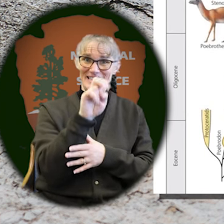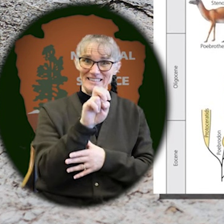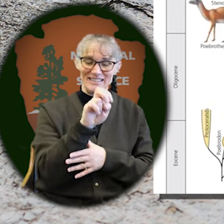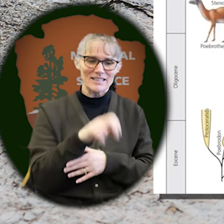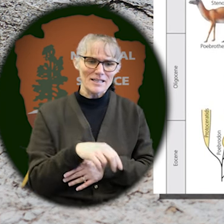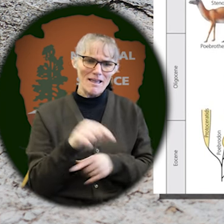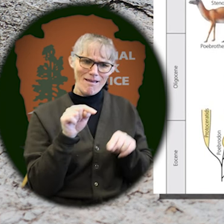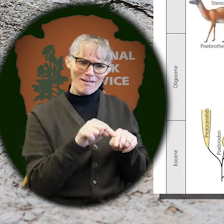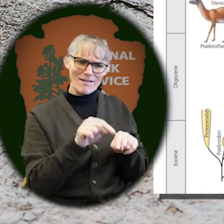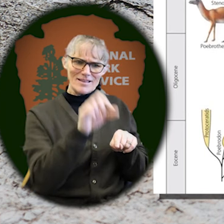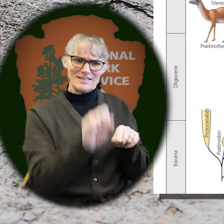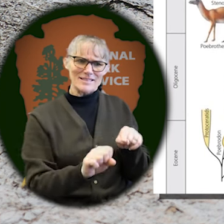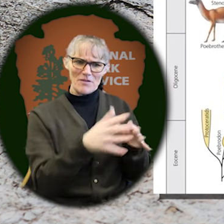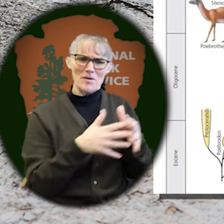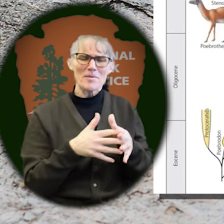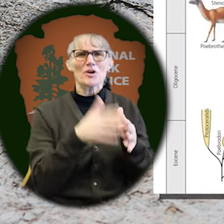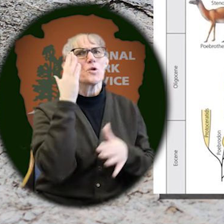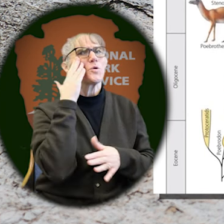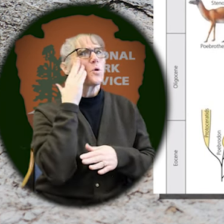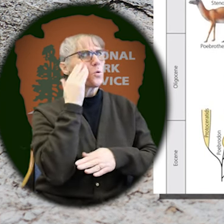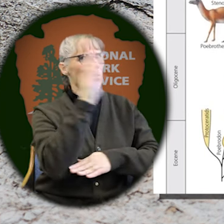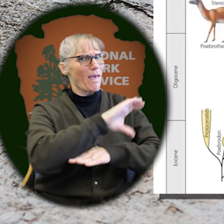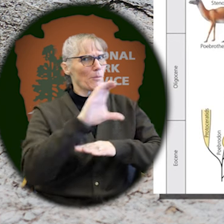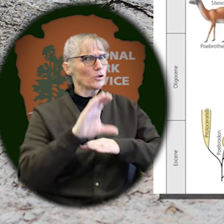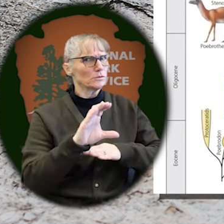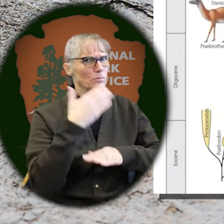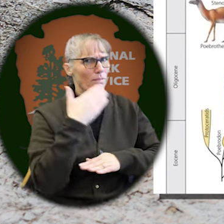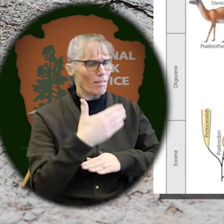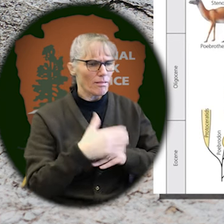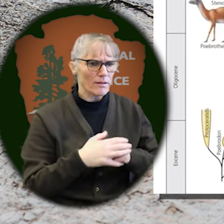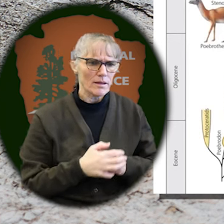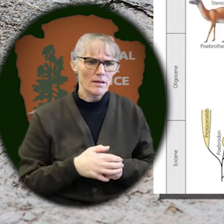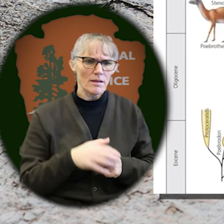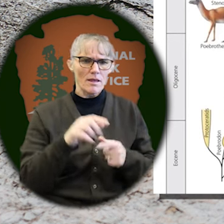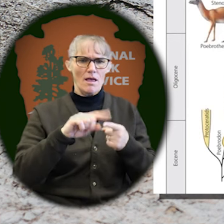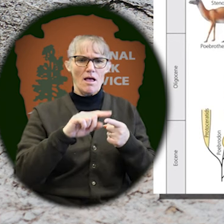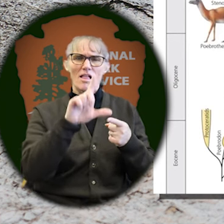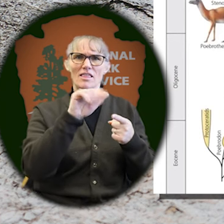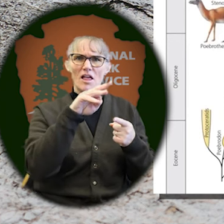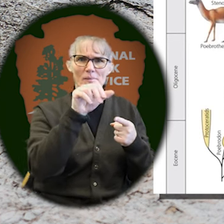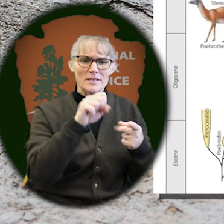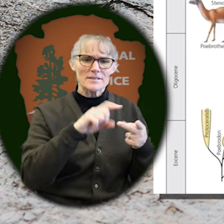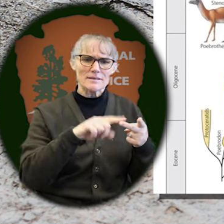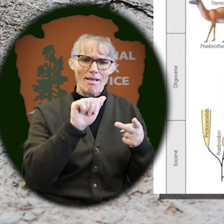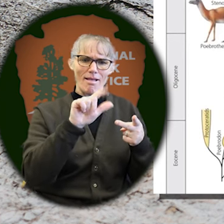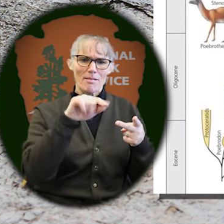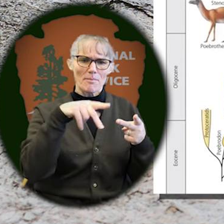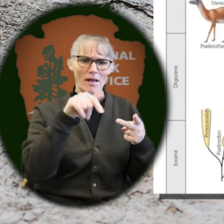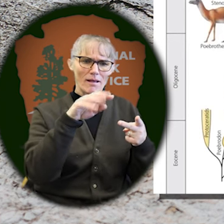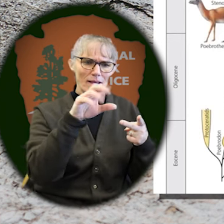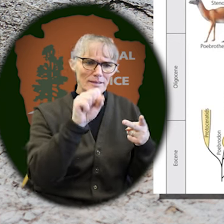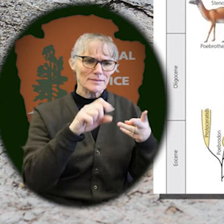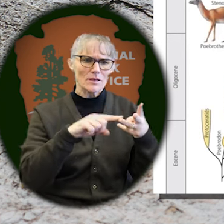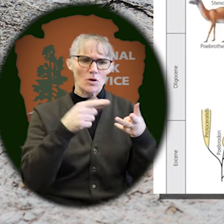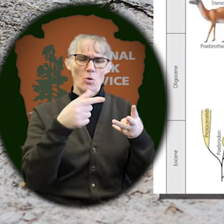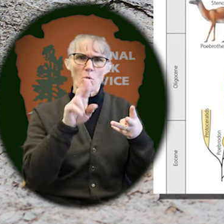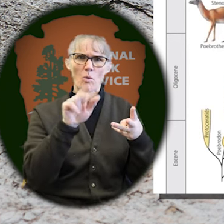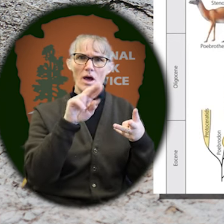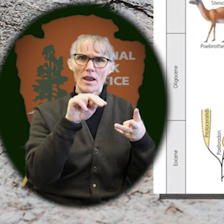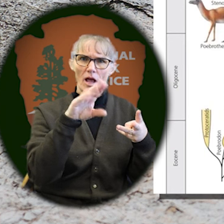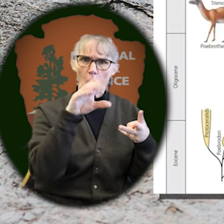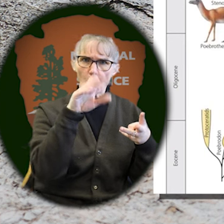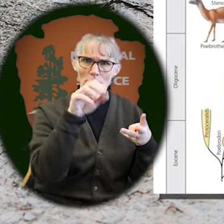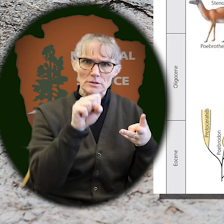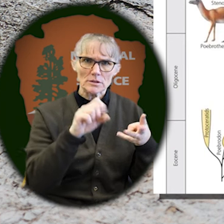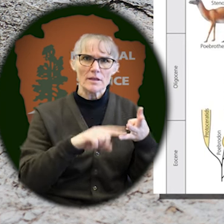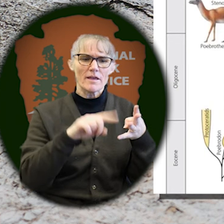America, we are very familiar with them today as llamas, alpacas, guanacos, and pequenas.